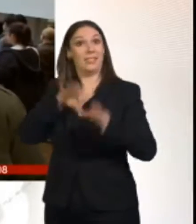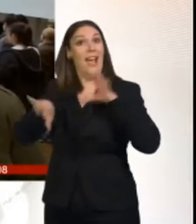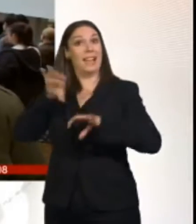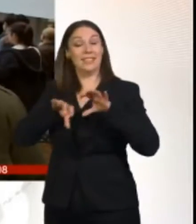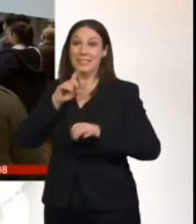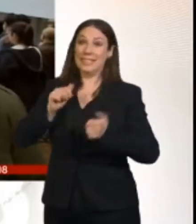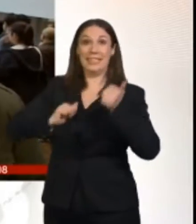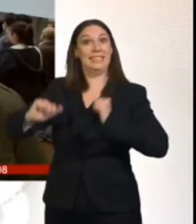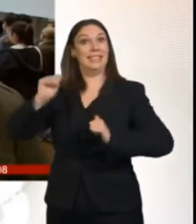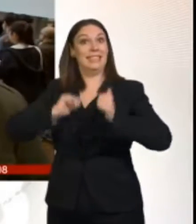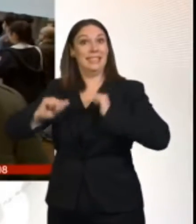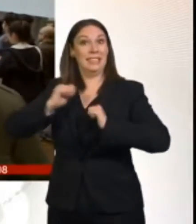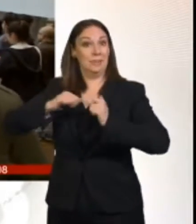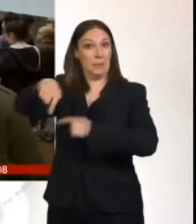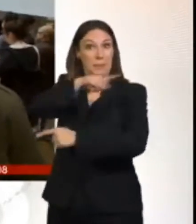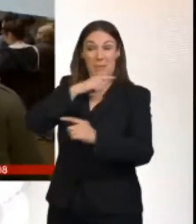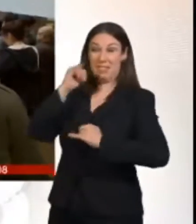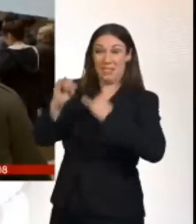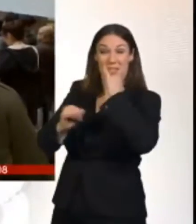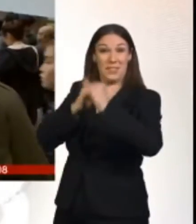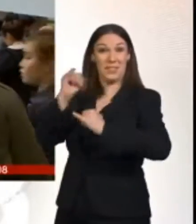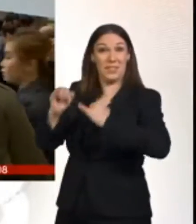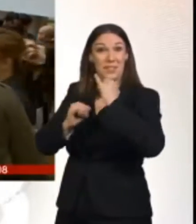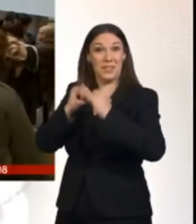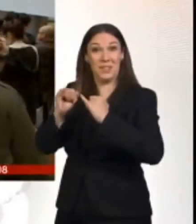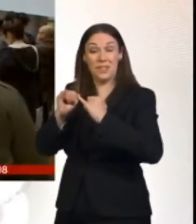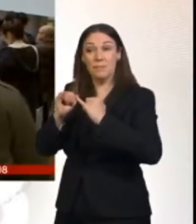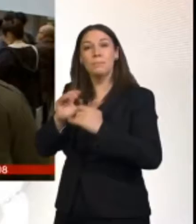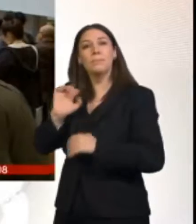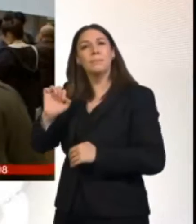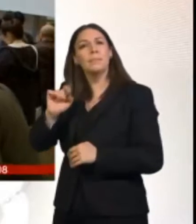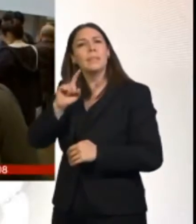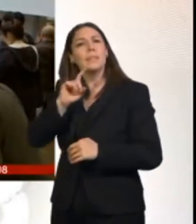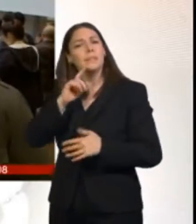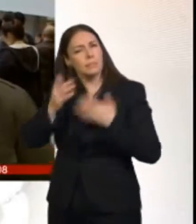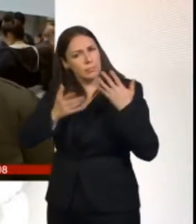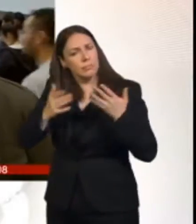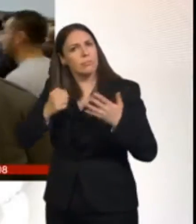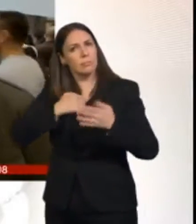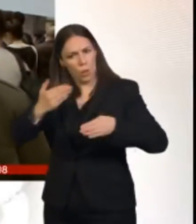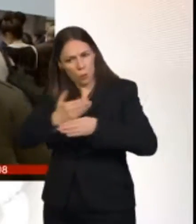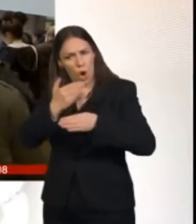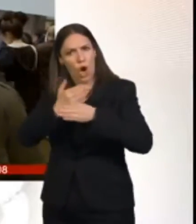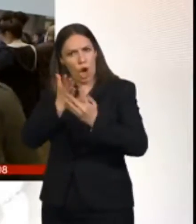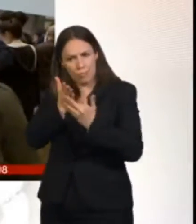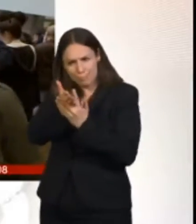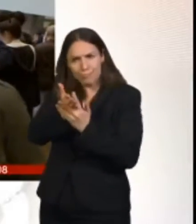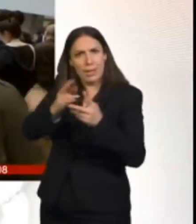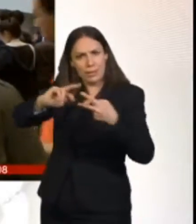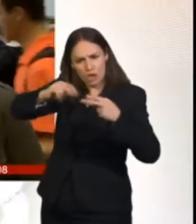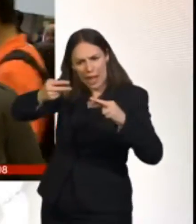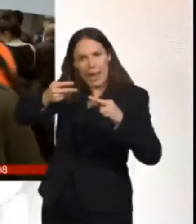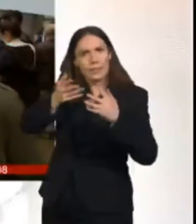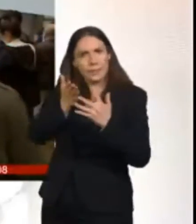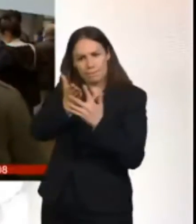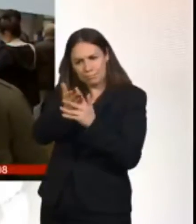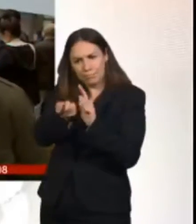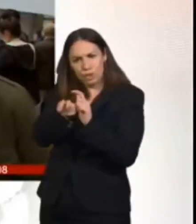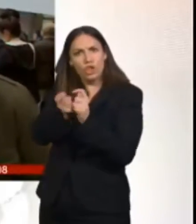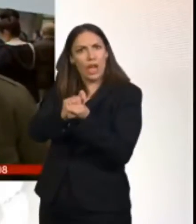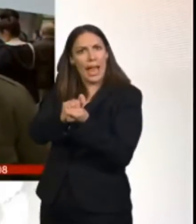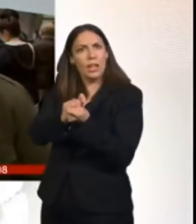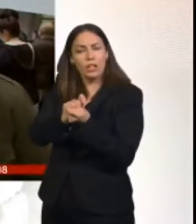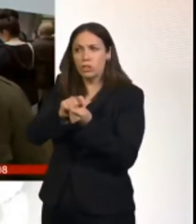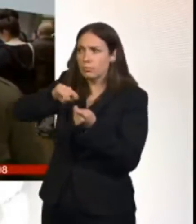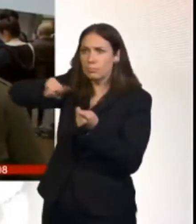and that is problematic. He said that his work has been reviewed by several experts along the way, but he didn't give any details, no